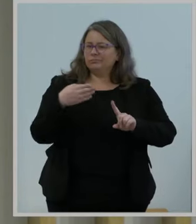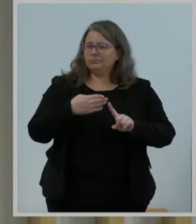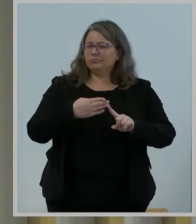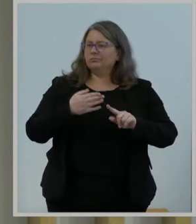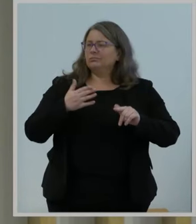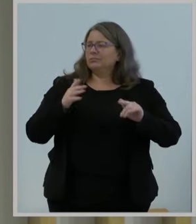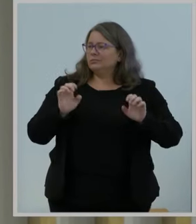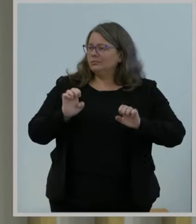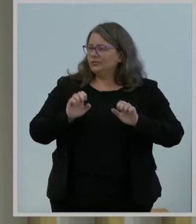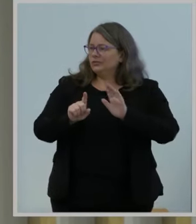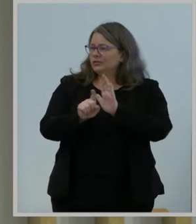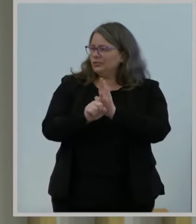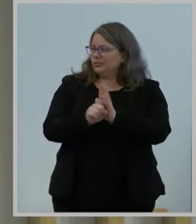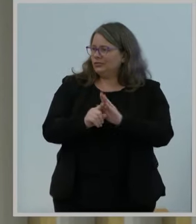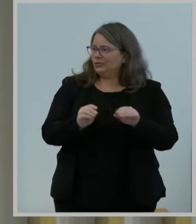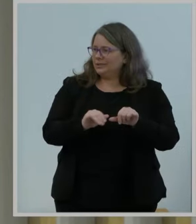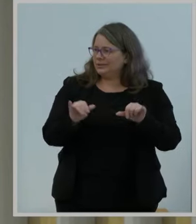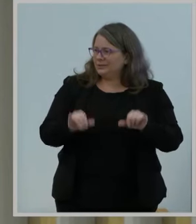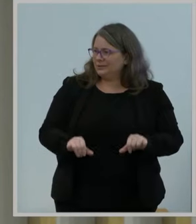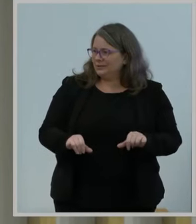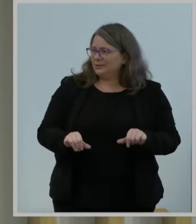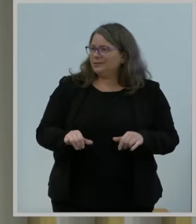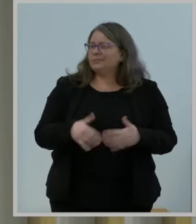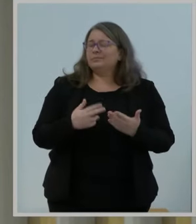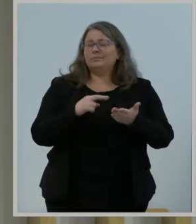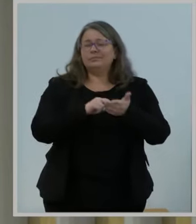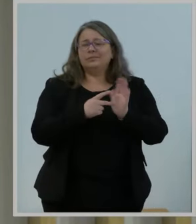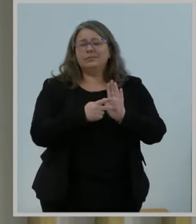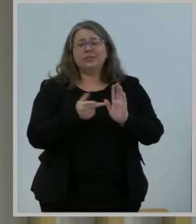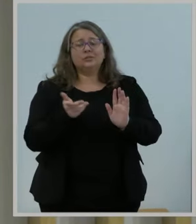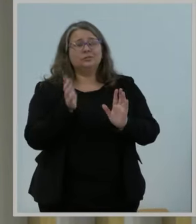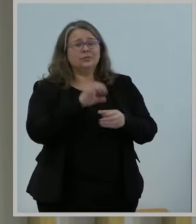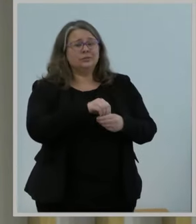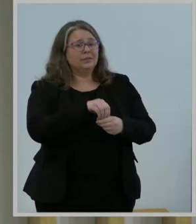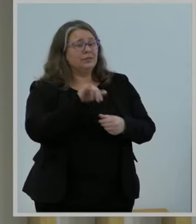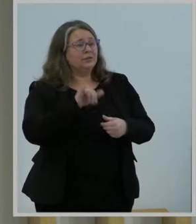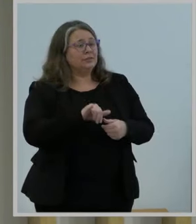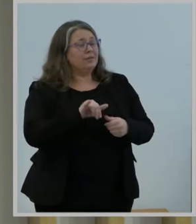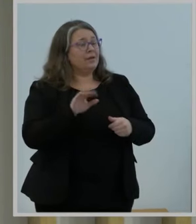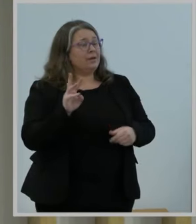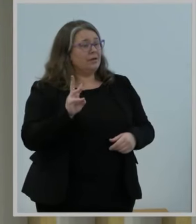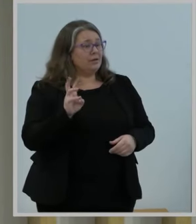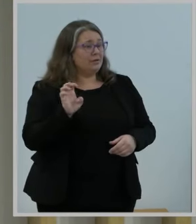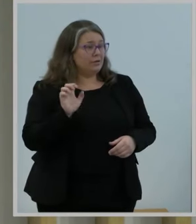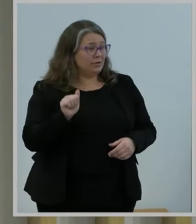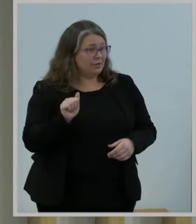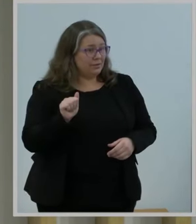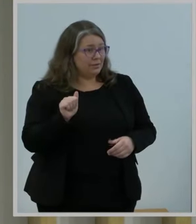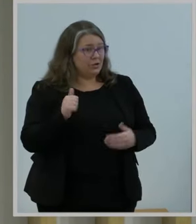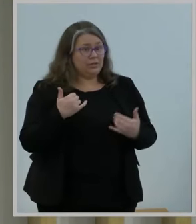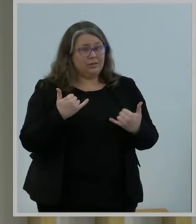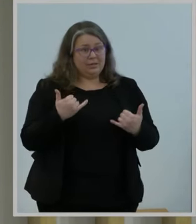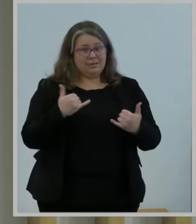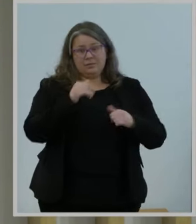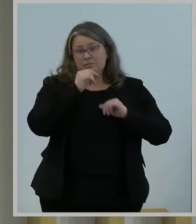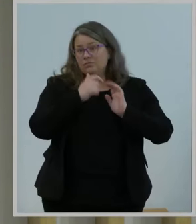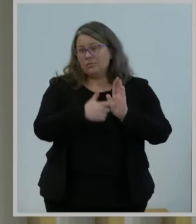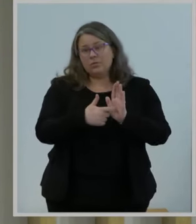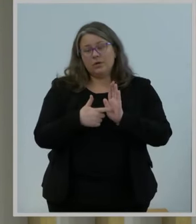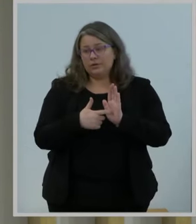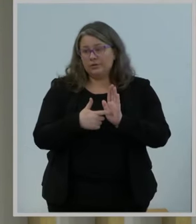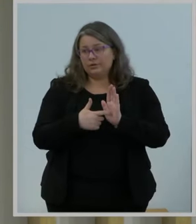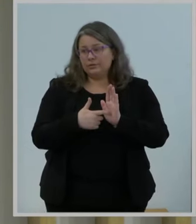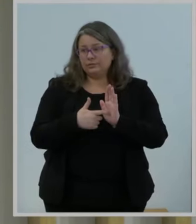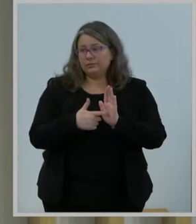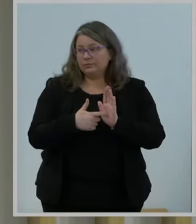result, participation in the wireless emergency alert system remains voluntary. These are the devices